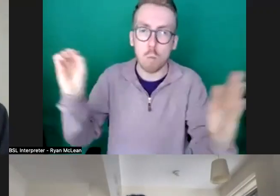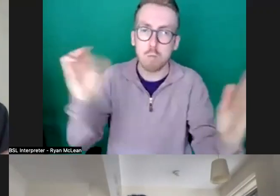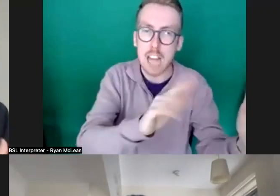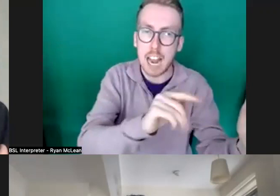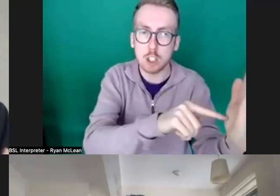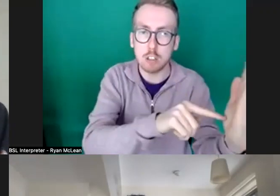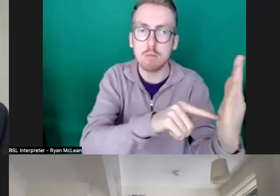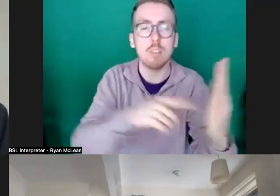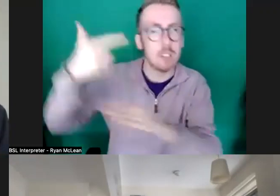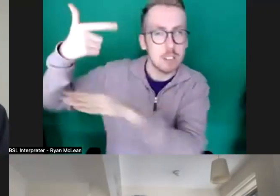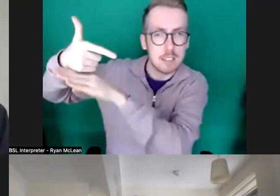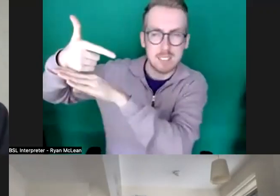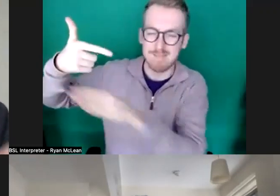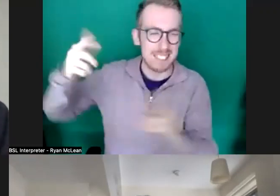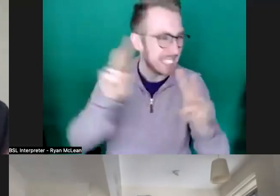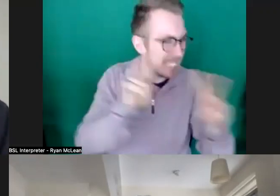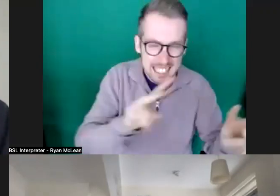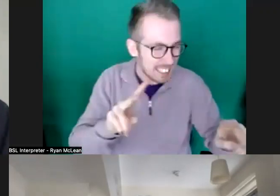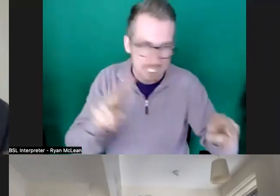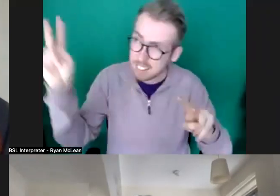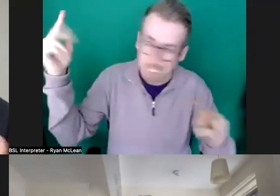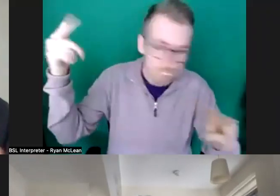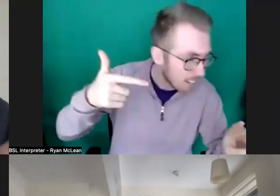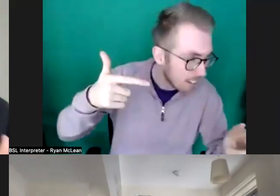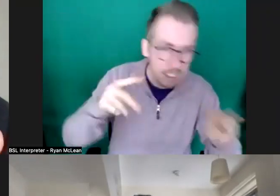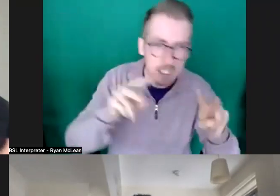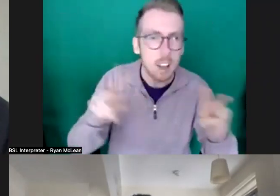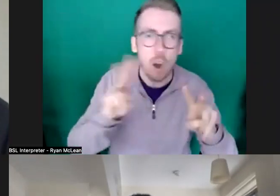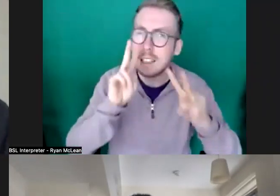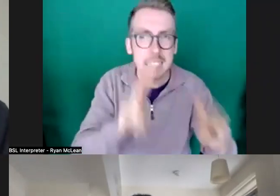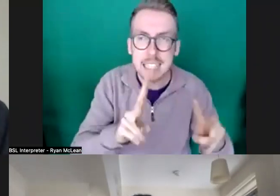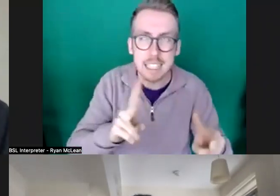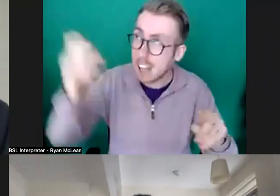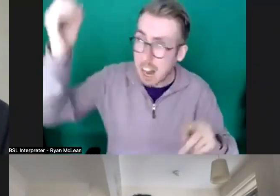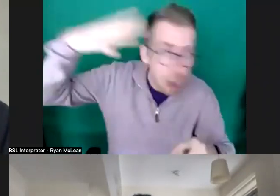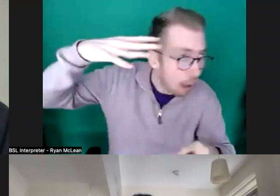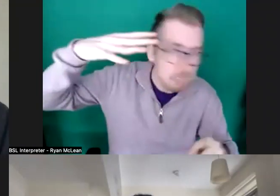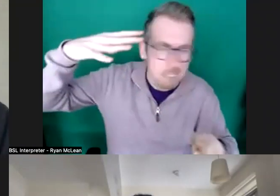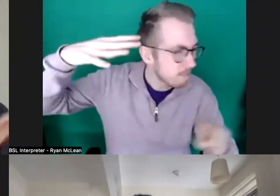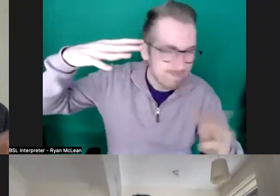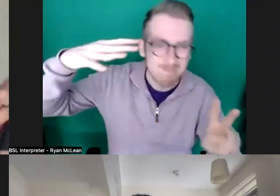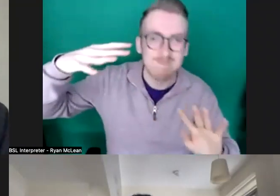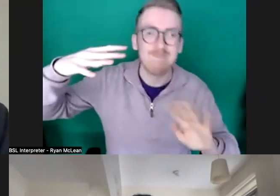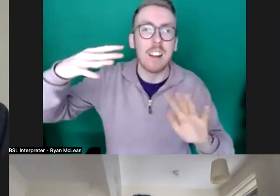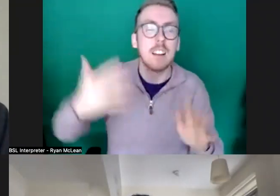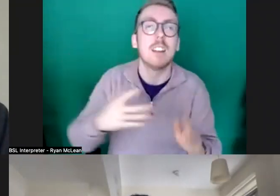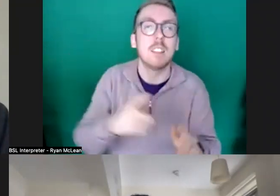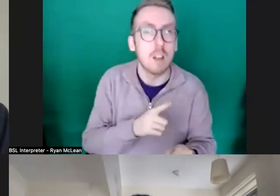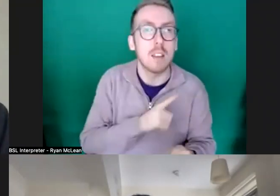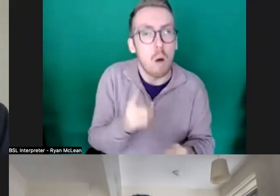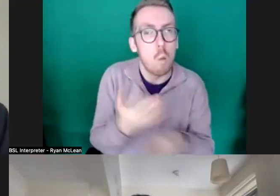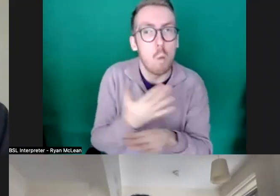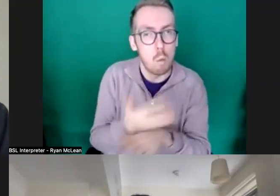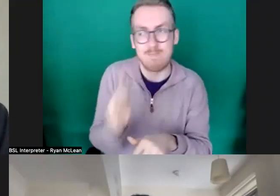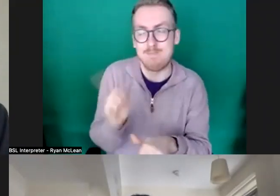those during daylight hours because you just simply won't be able to kind of see uh the video kind of content and so that type of work is usually